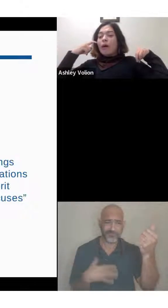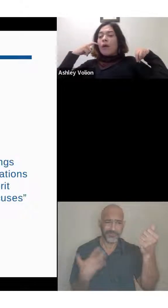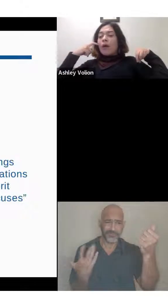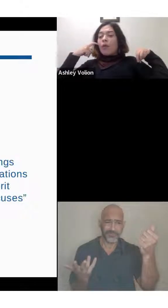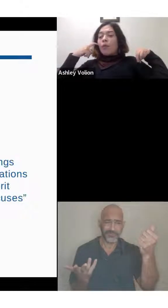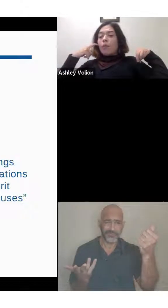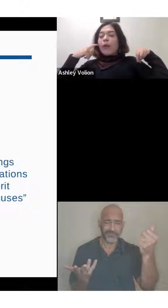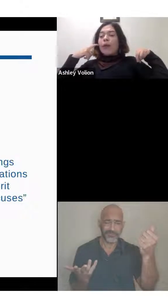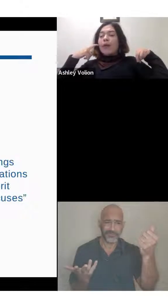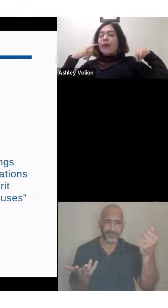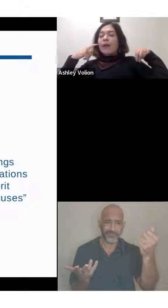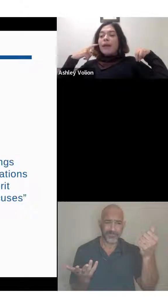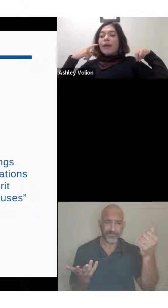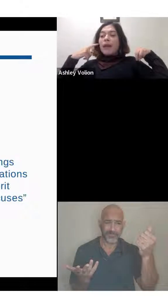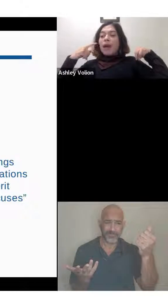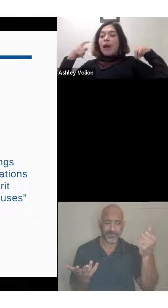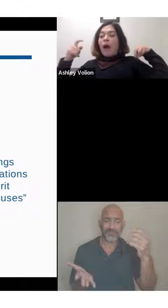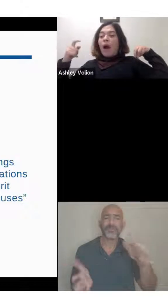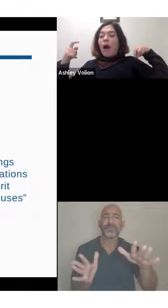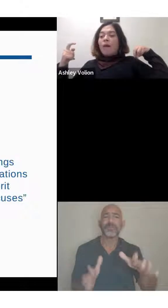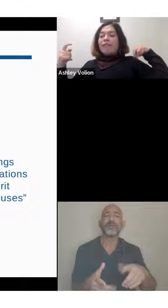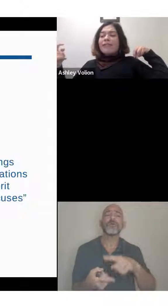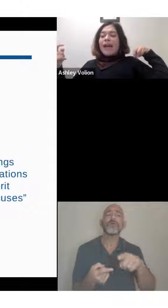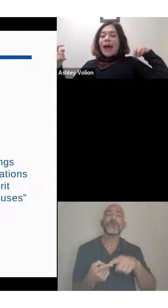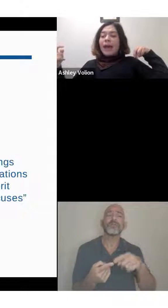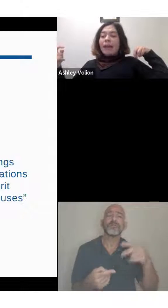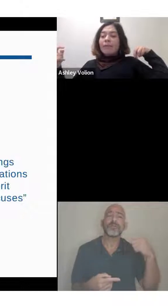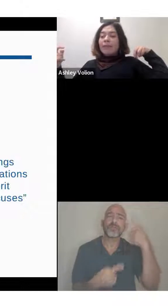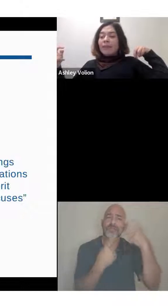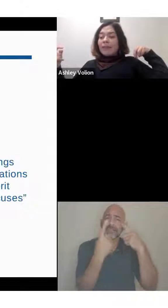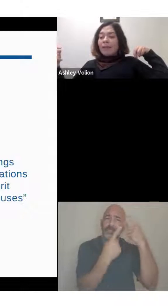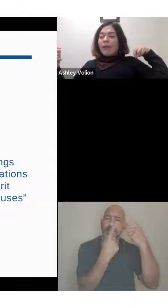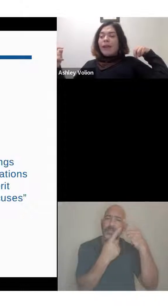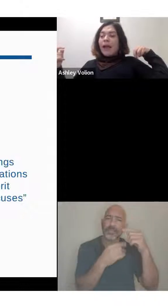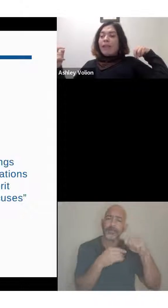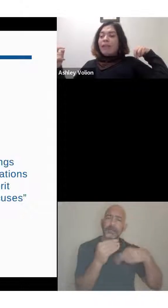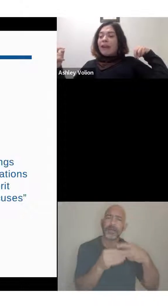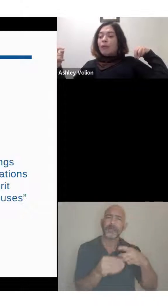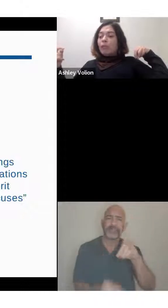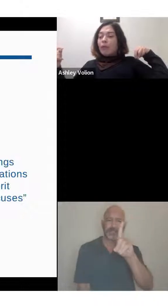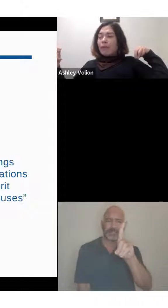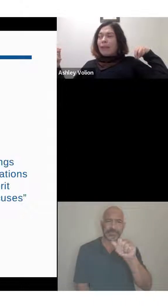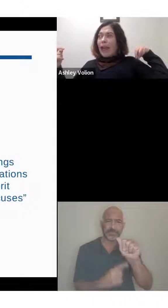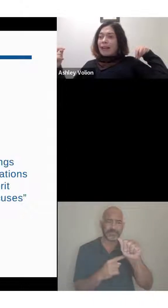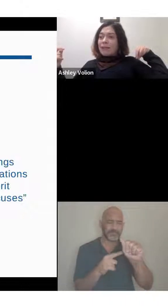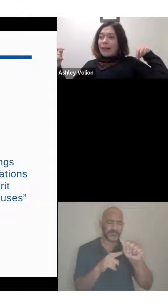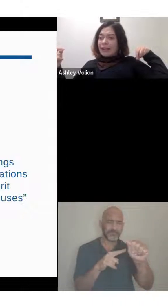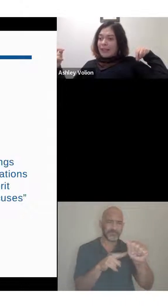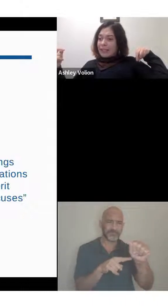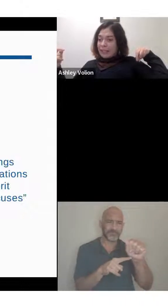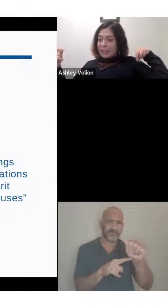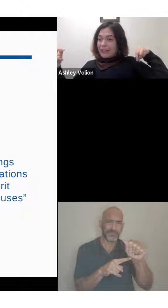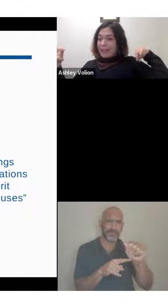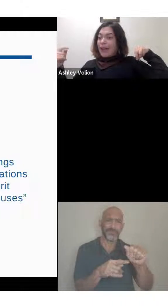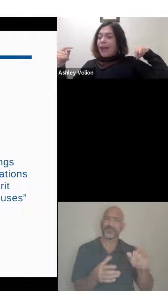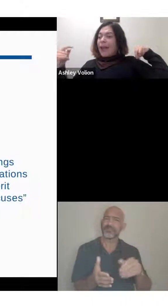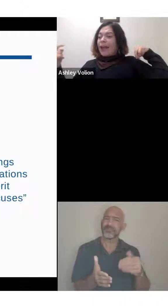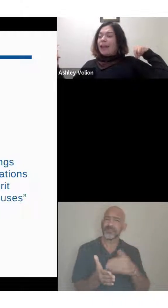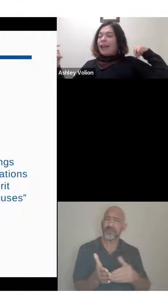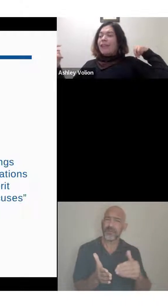well, we oftentimes limit their employment expectations.